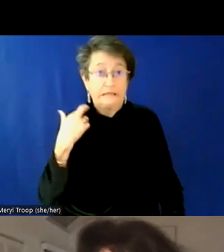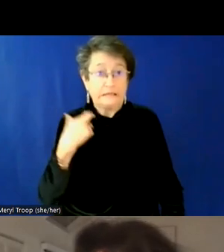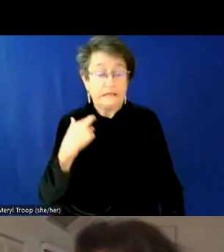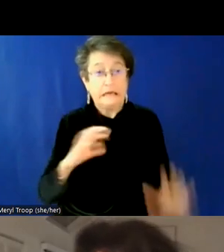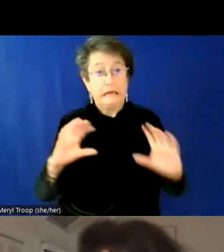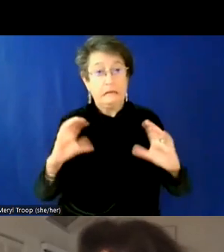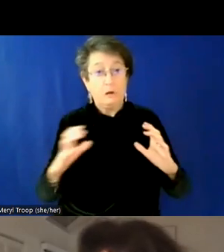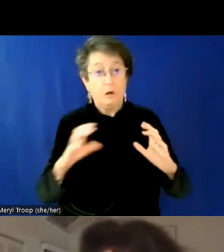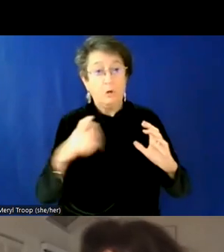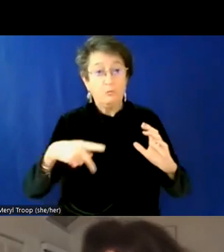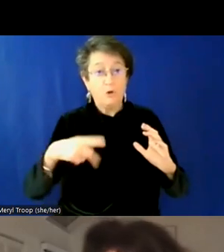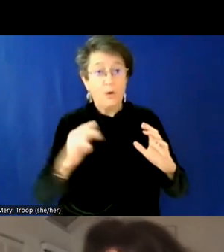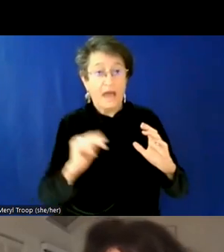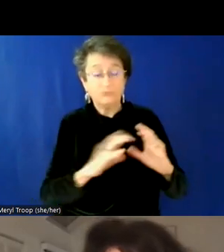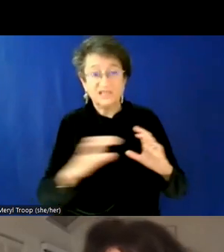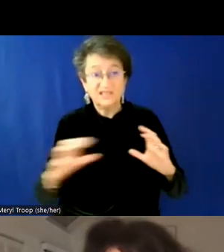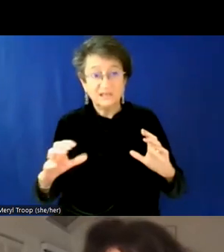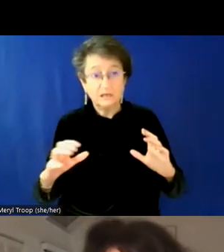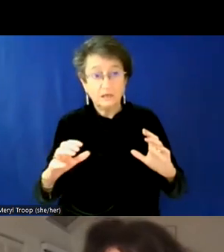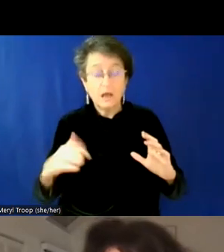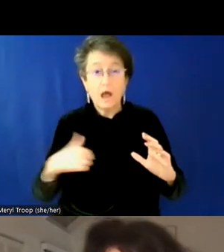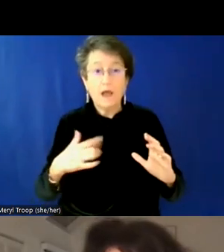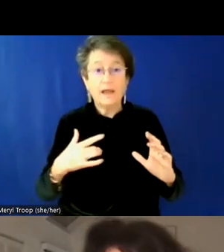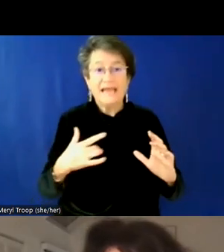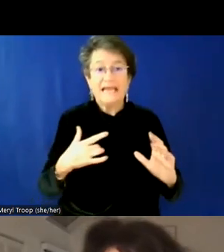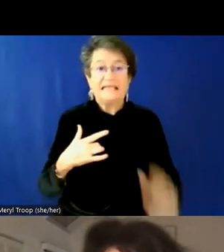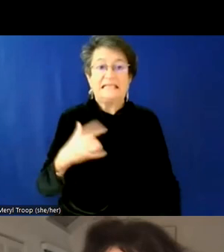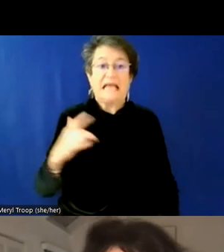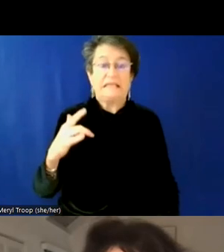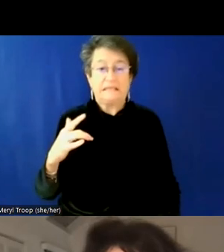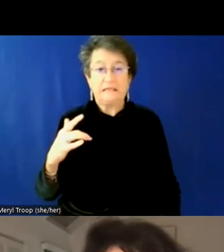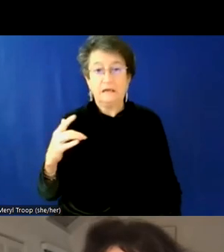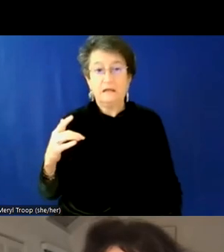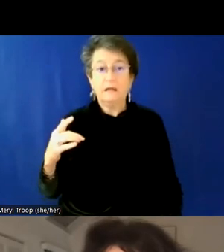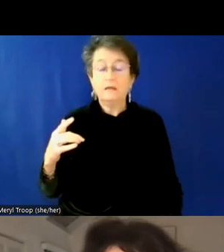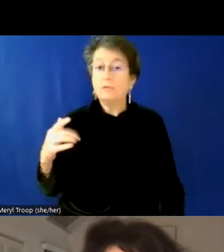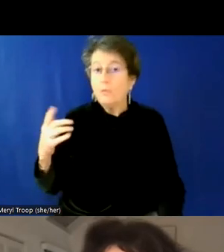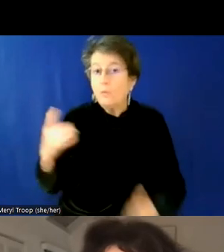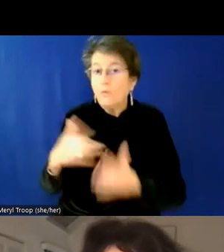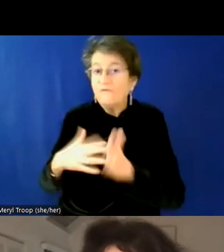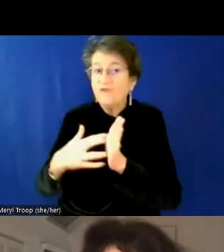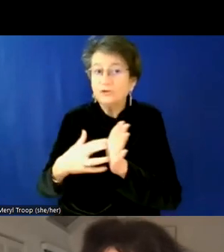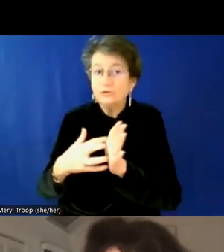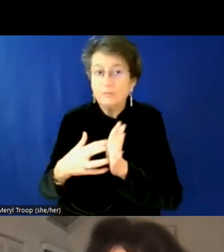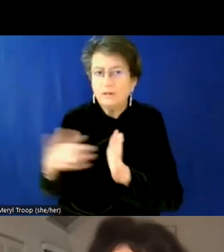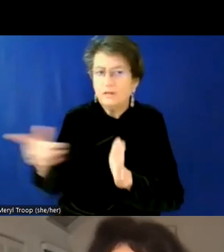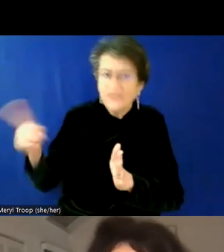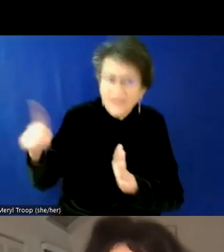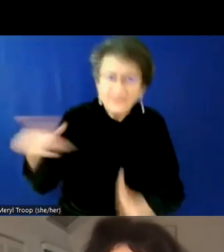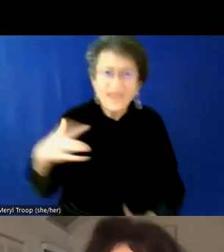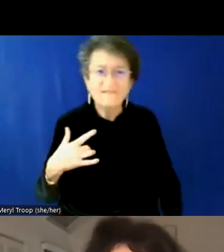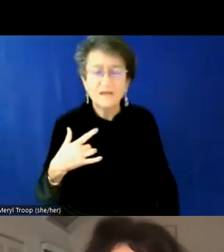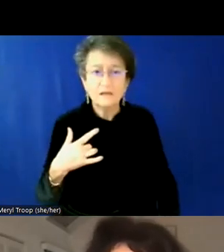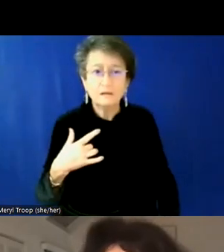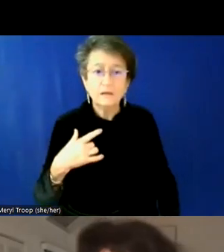and vulnerability that others may be feeling. And, um, and I think that, uh, for me to take this role